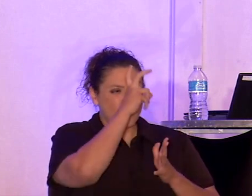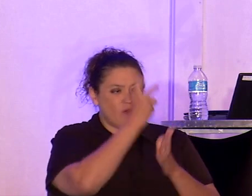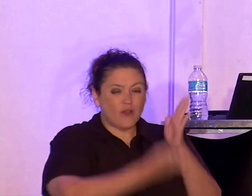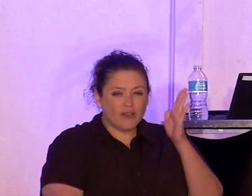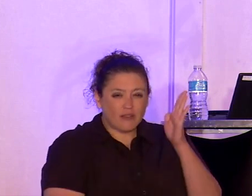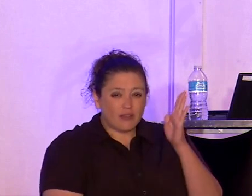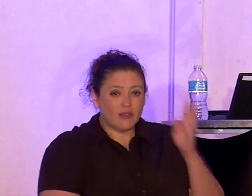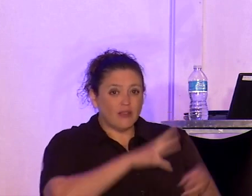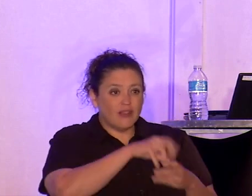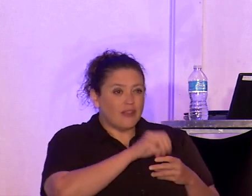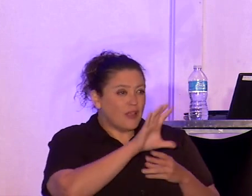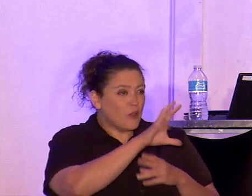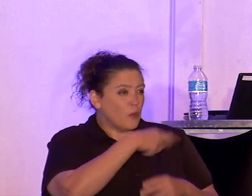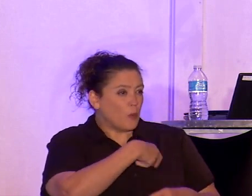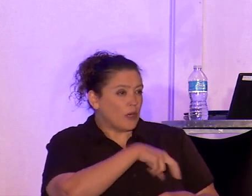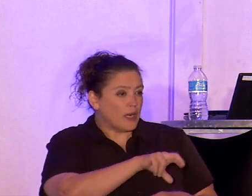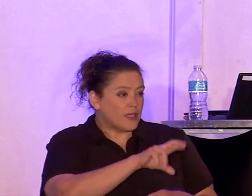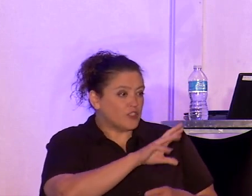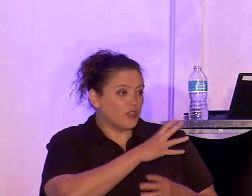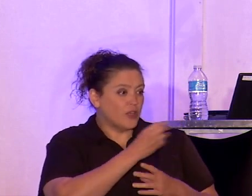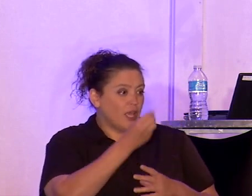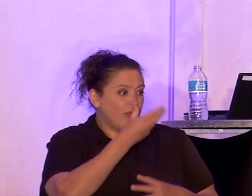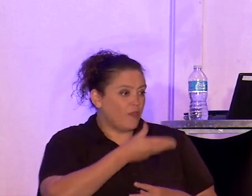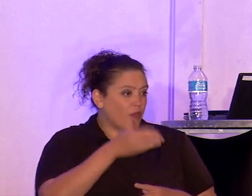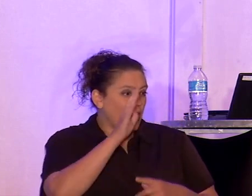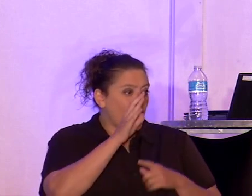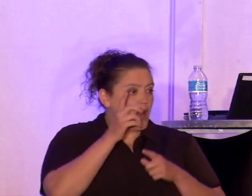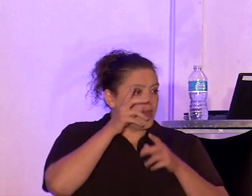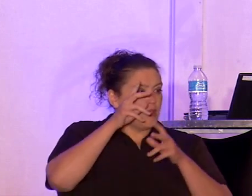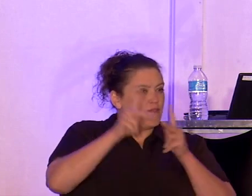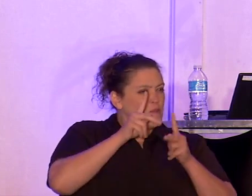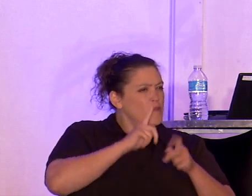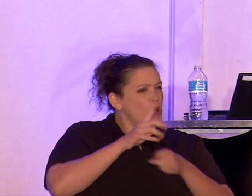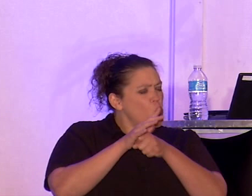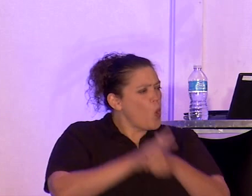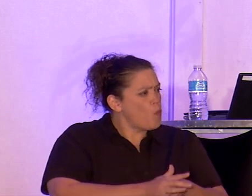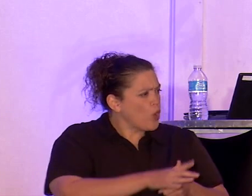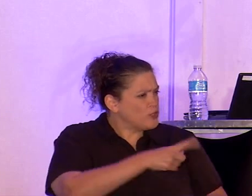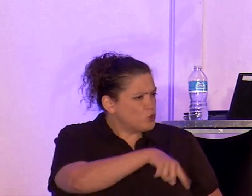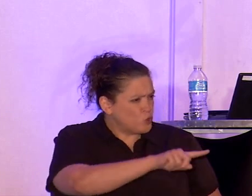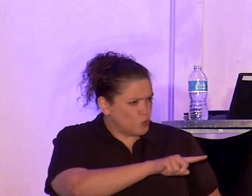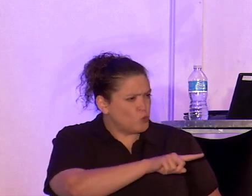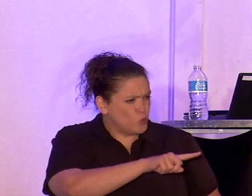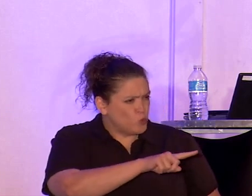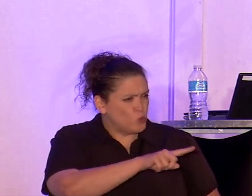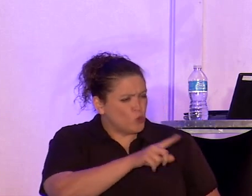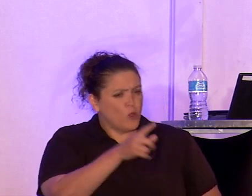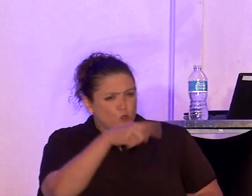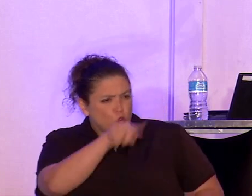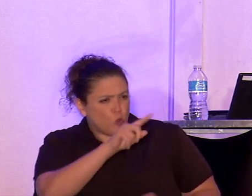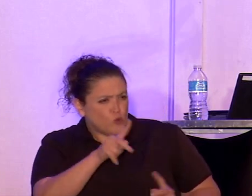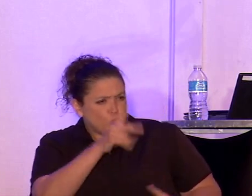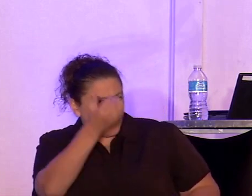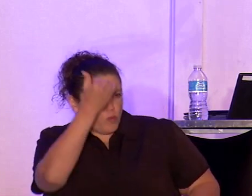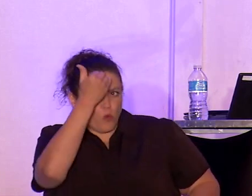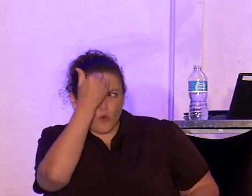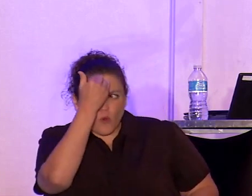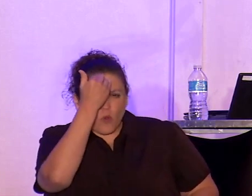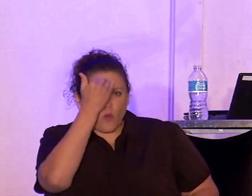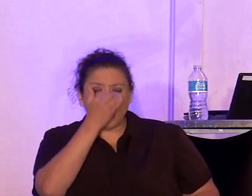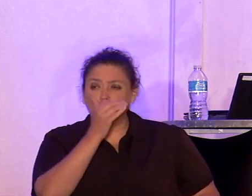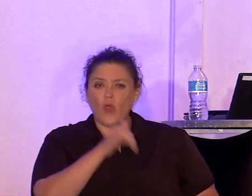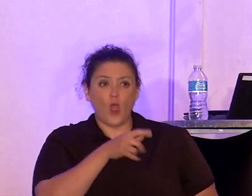religion and the God of your oppressor? Don't you people know that you